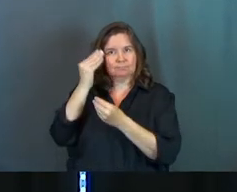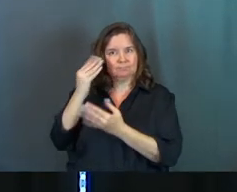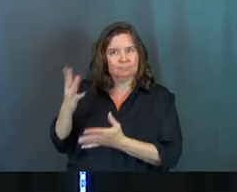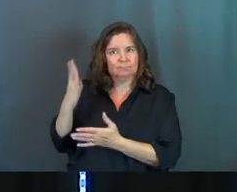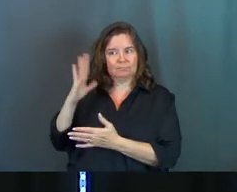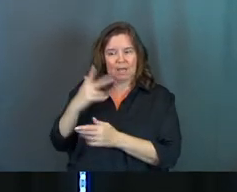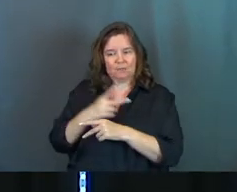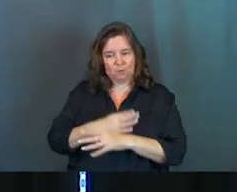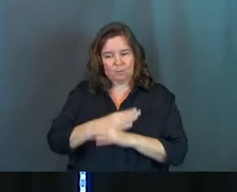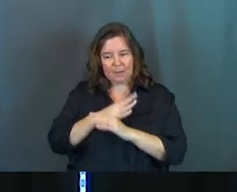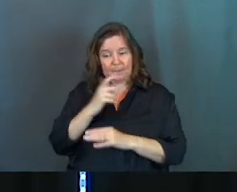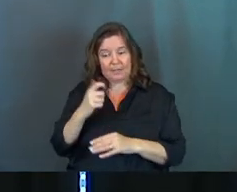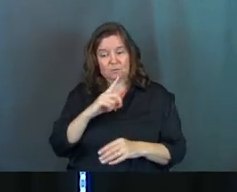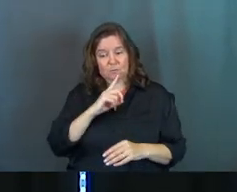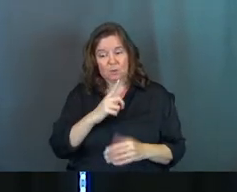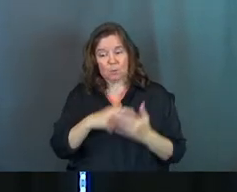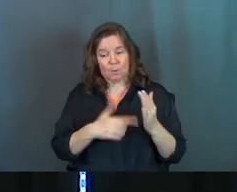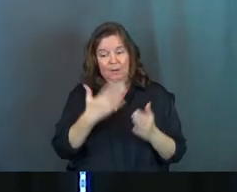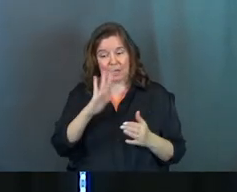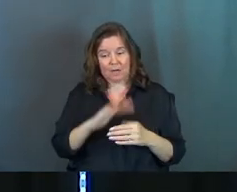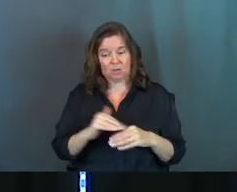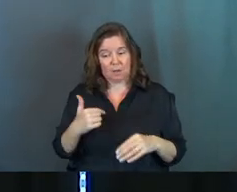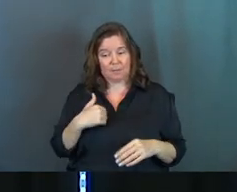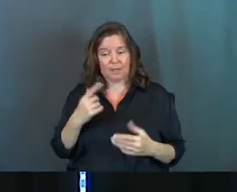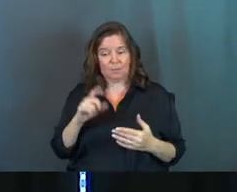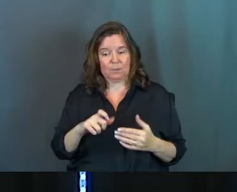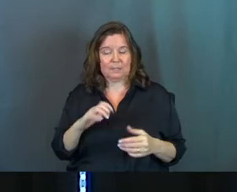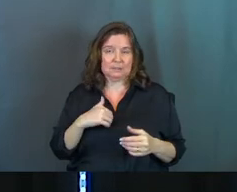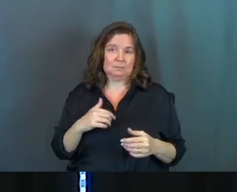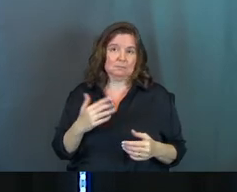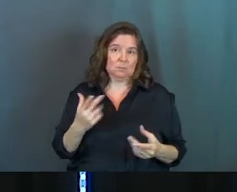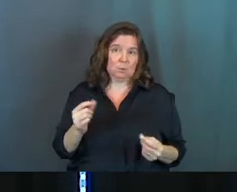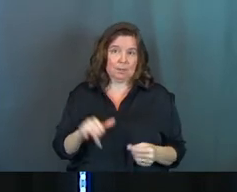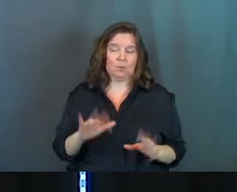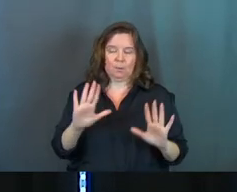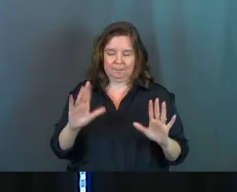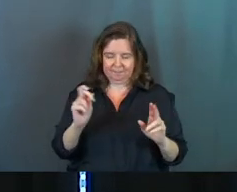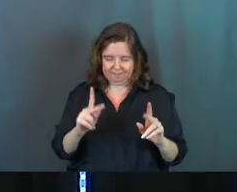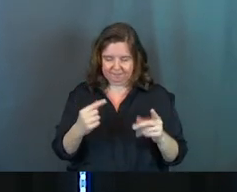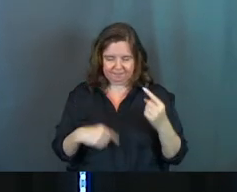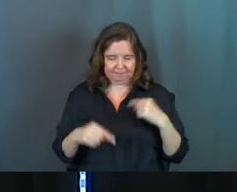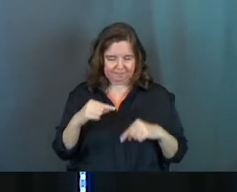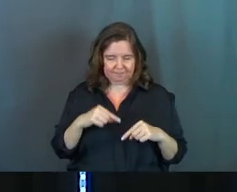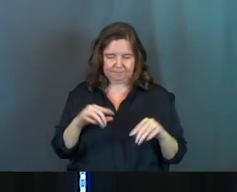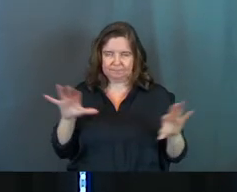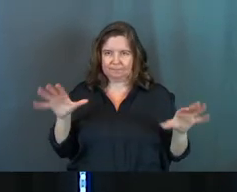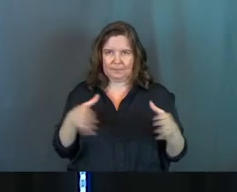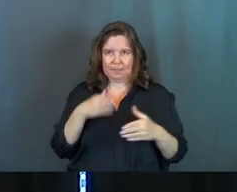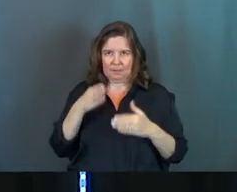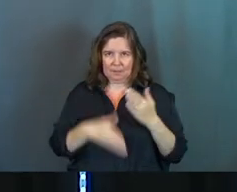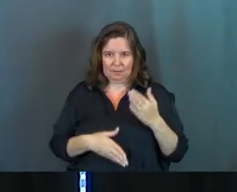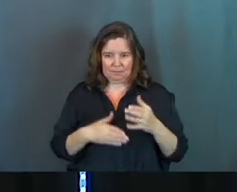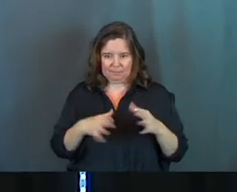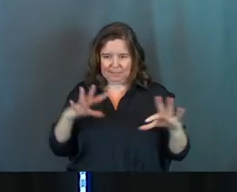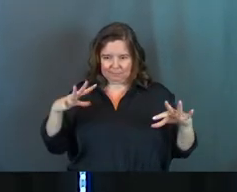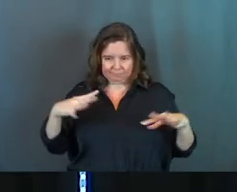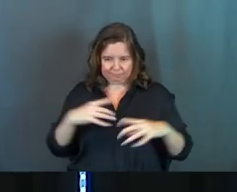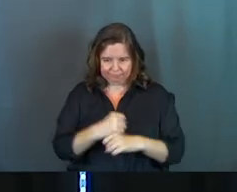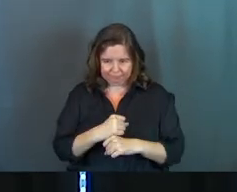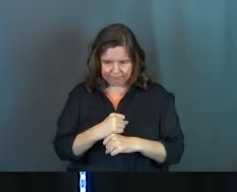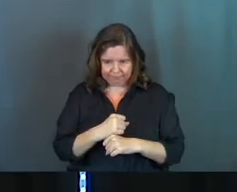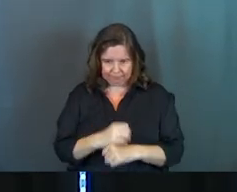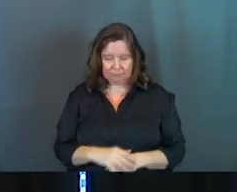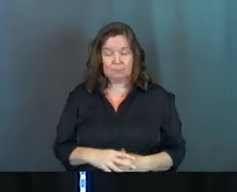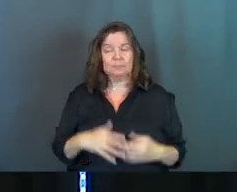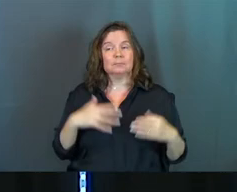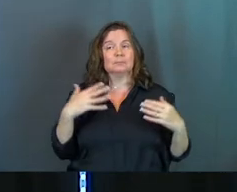I have to protect it because it's absolutely what God has called me to, and that's where we need to be. Okay, let's take all this. Let's wrap it up, put a bow on it, okay? Let's